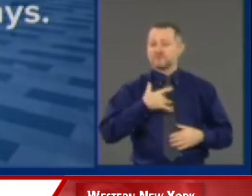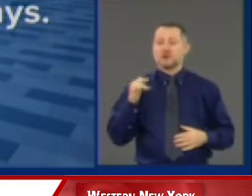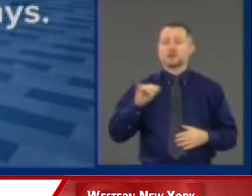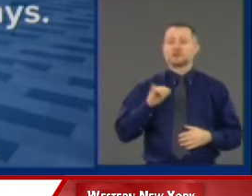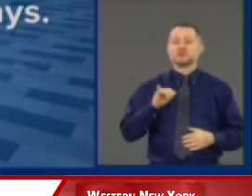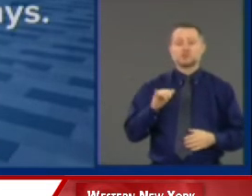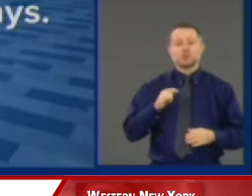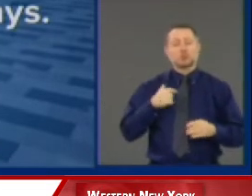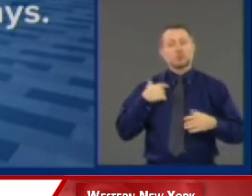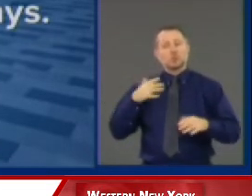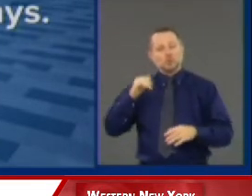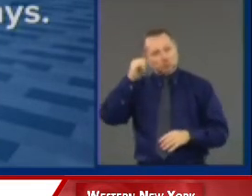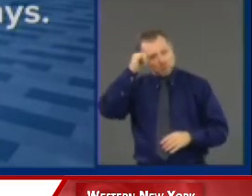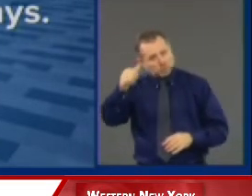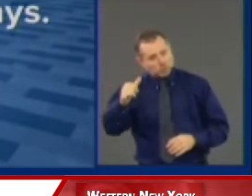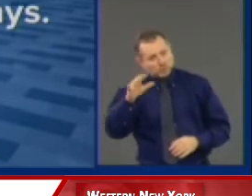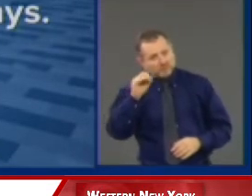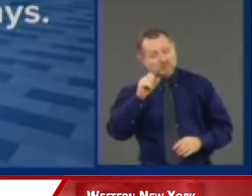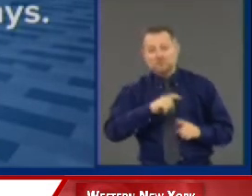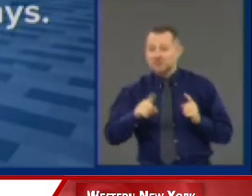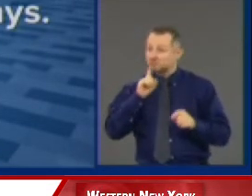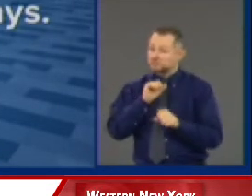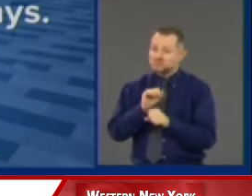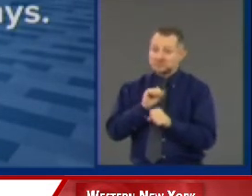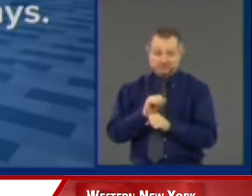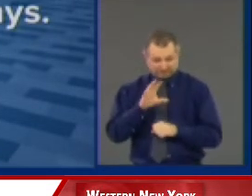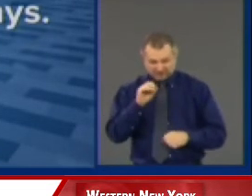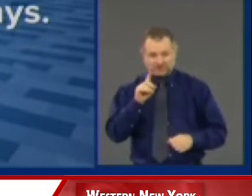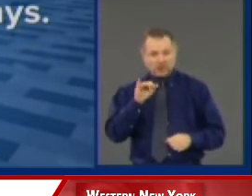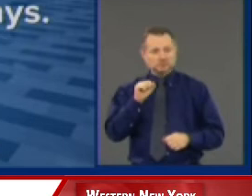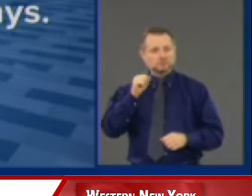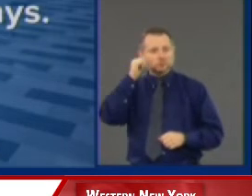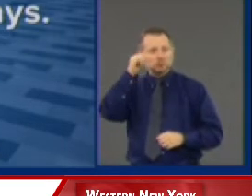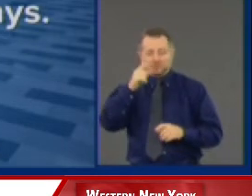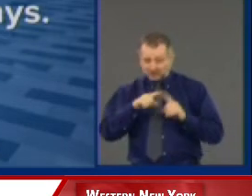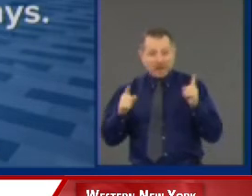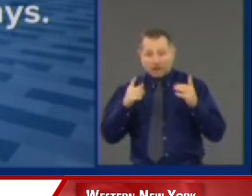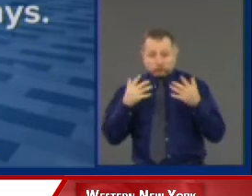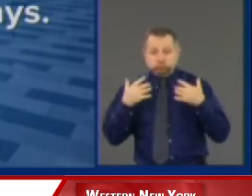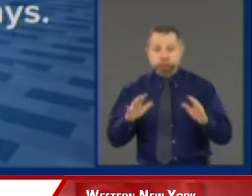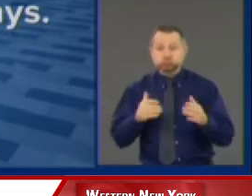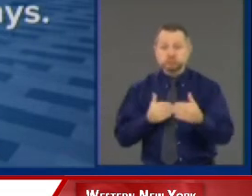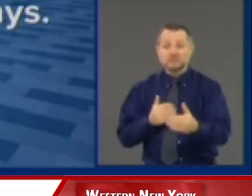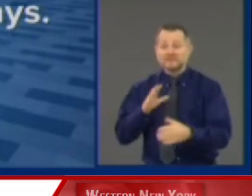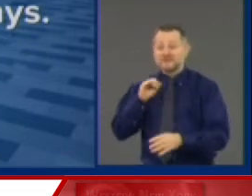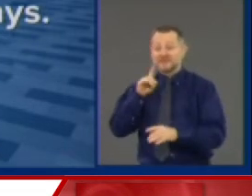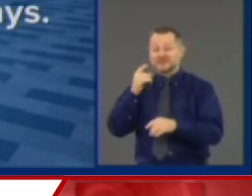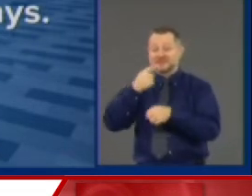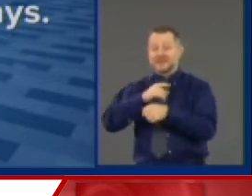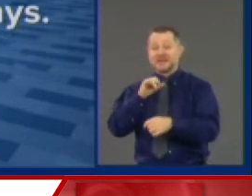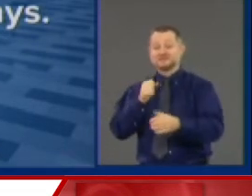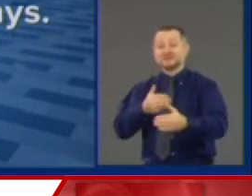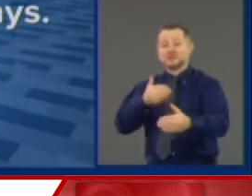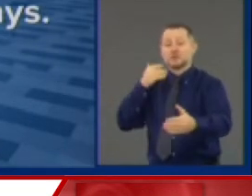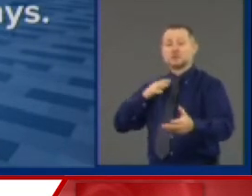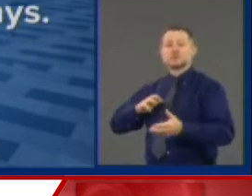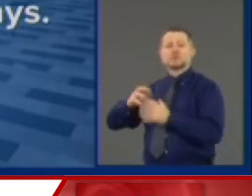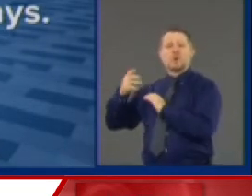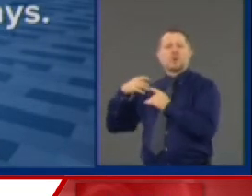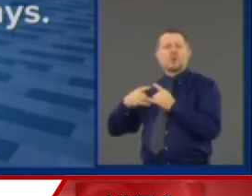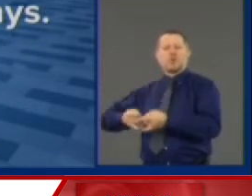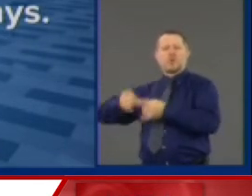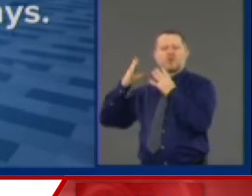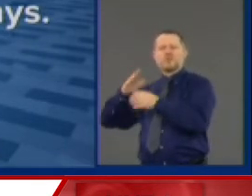terrible situation to where we're talking about reopening today, even New York City,